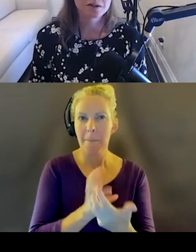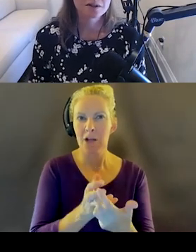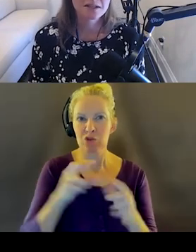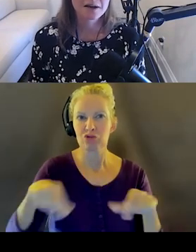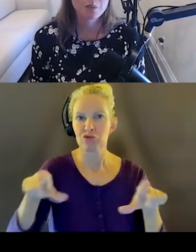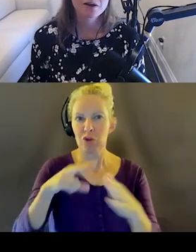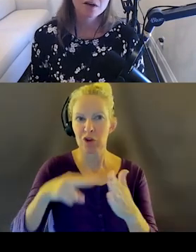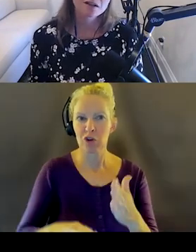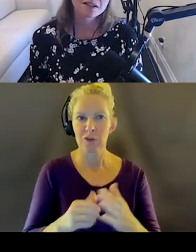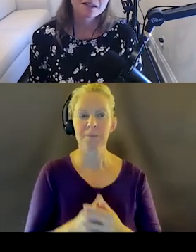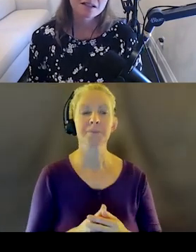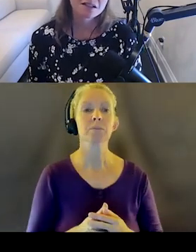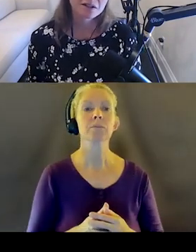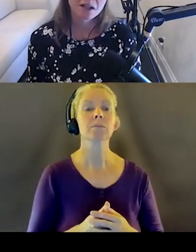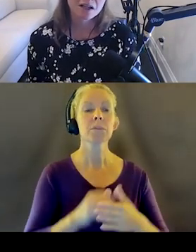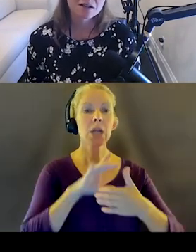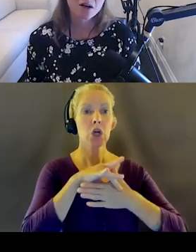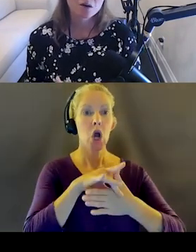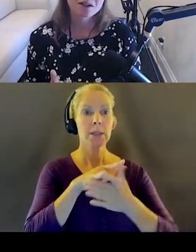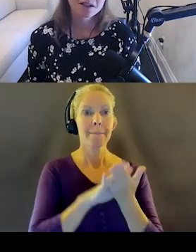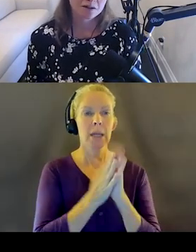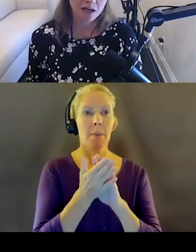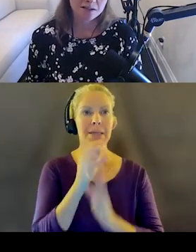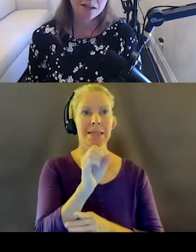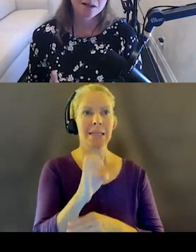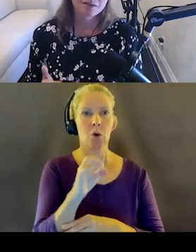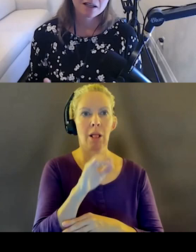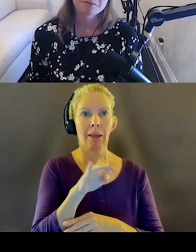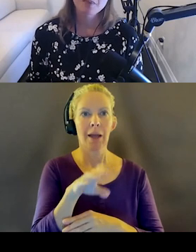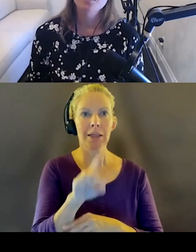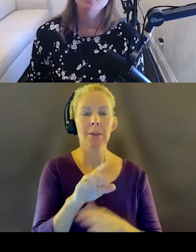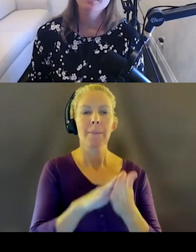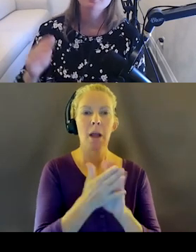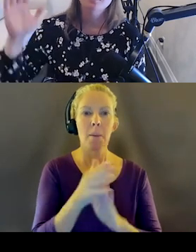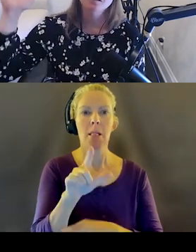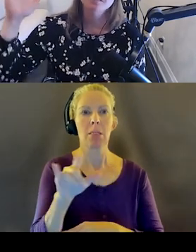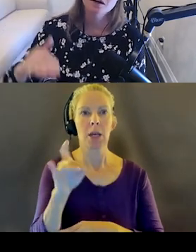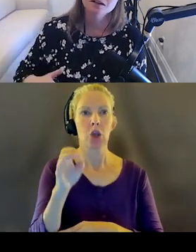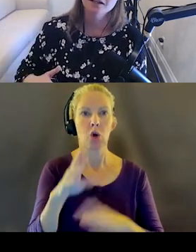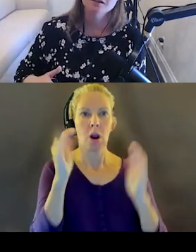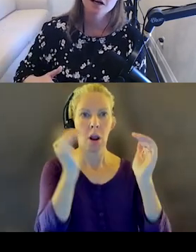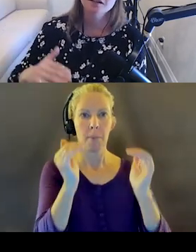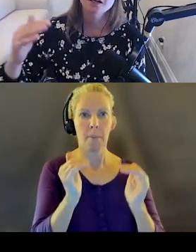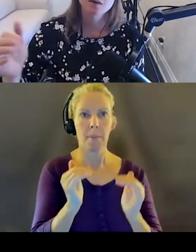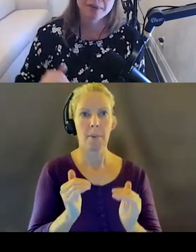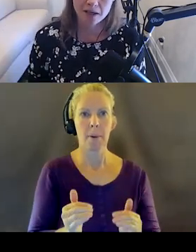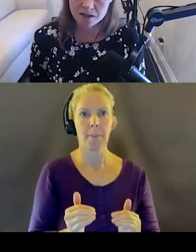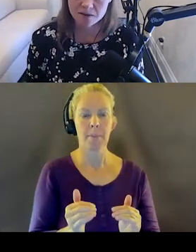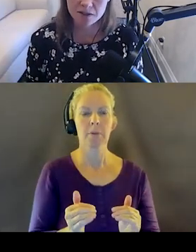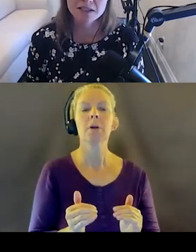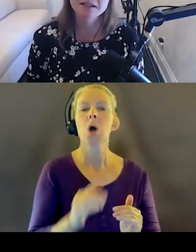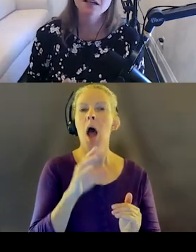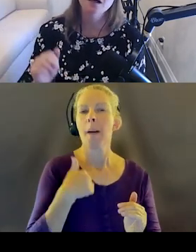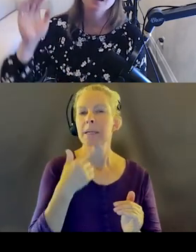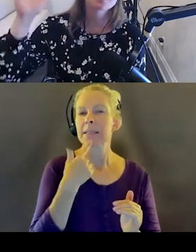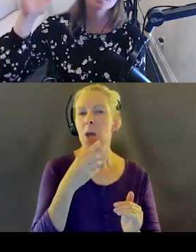screen readers is that your content is serialized or linearized. Meaning, you can think of all of the content. I'm going to say web page,